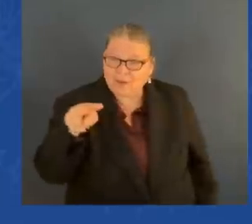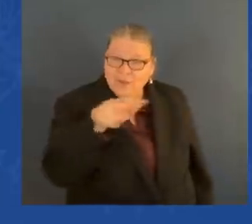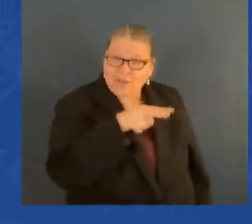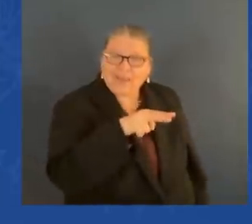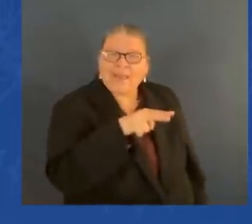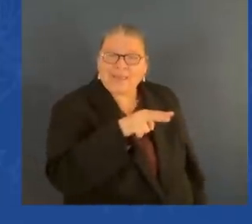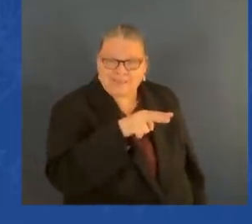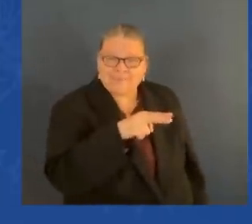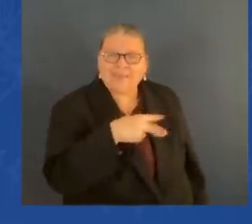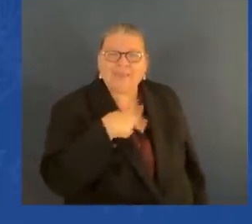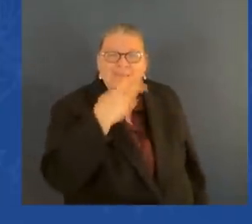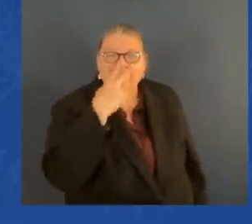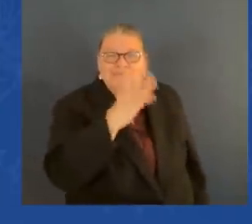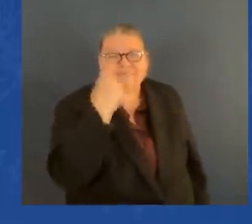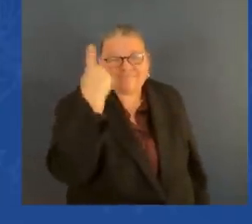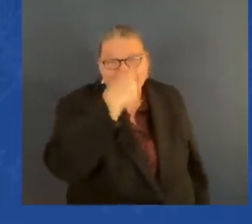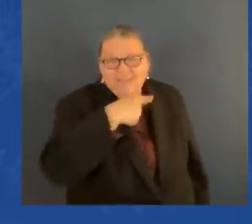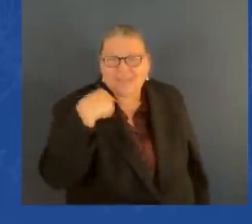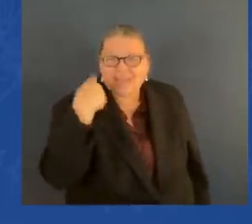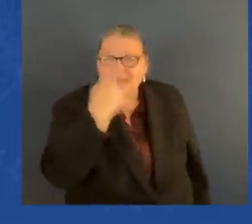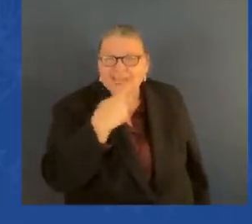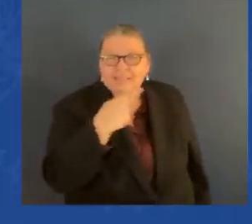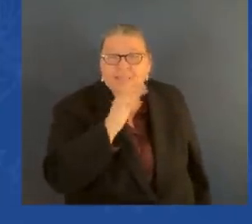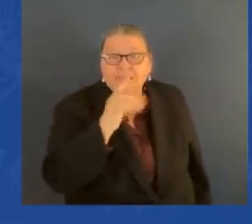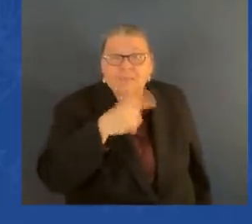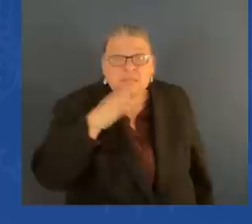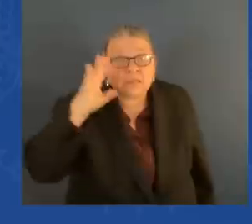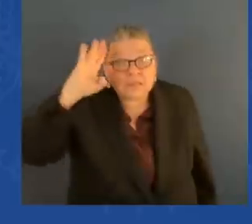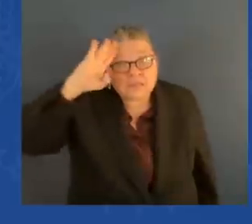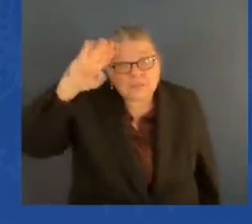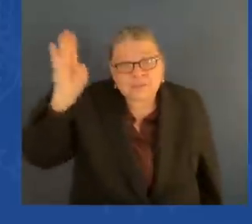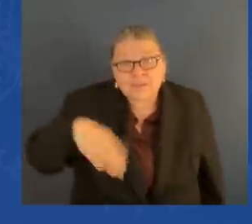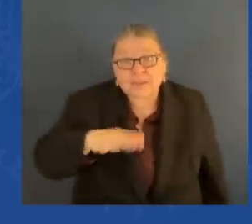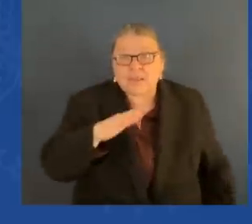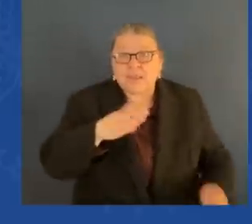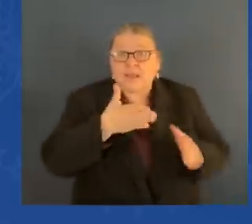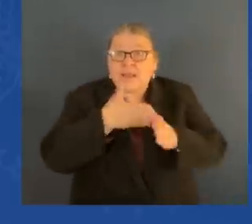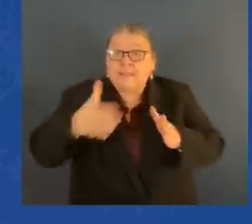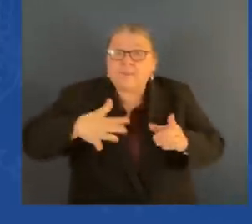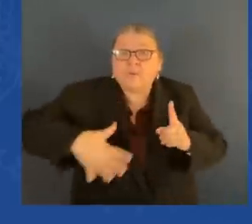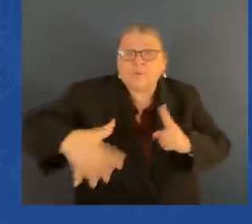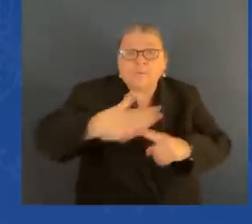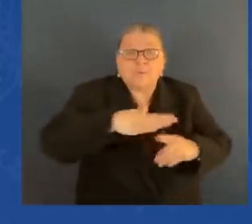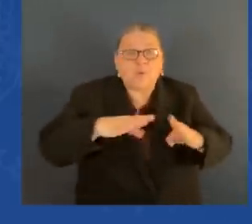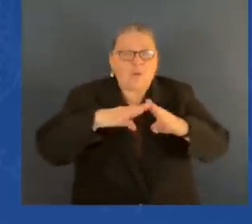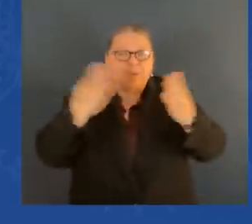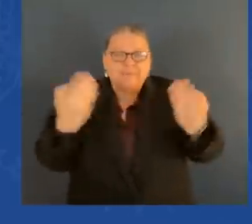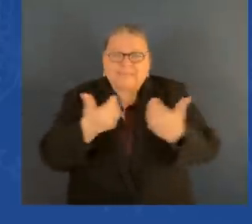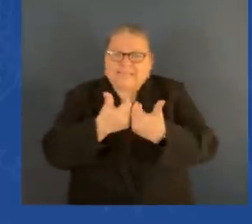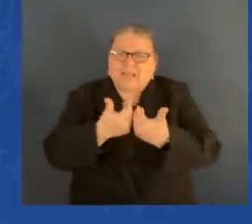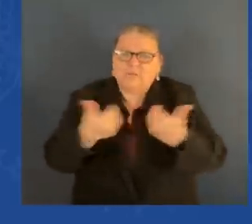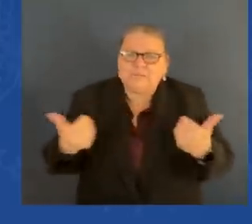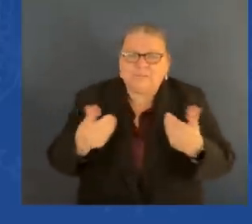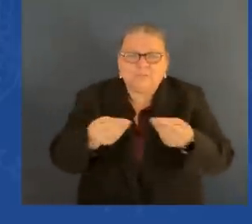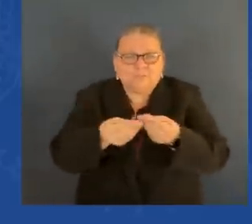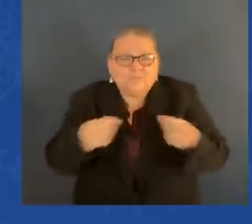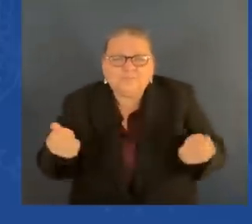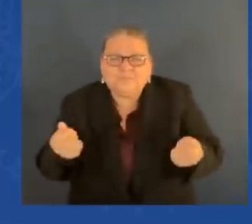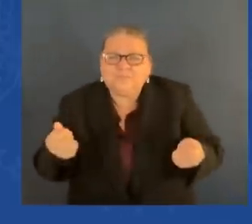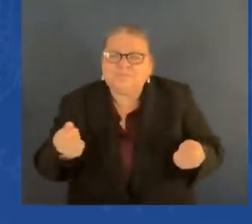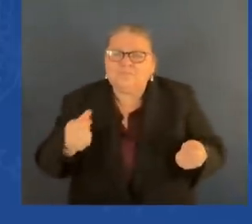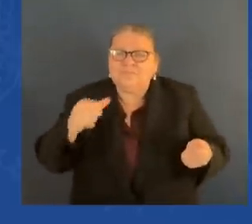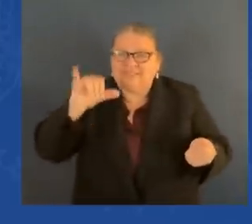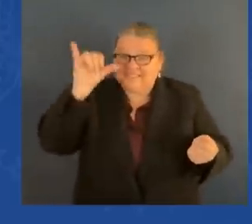diminished by segregation for so long. When the act passed, Fritz spoke on the Senate floor.